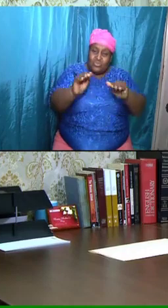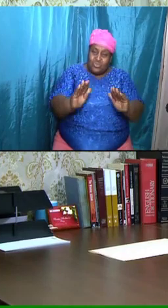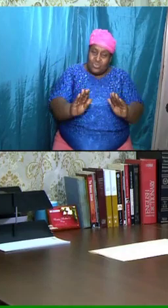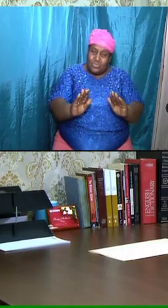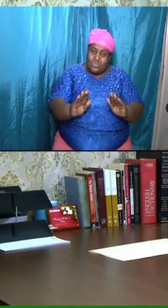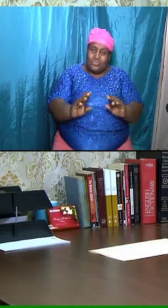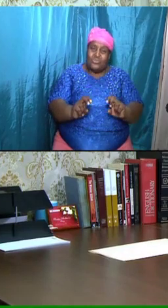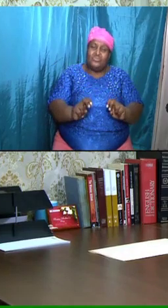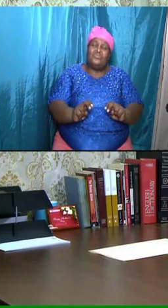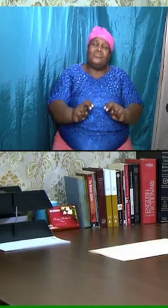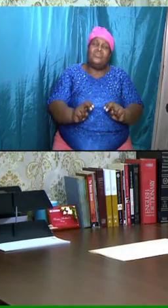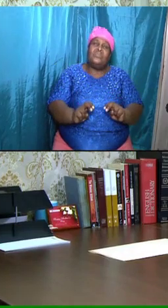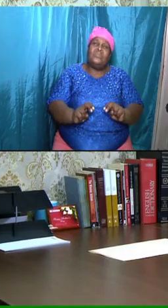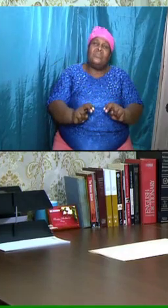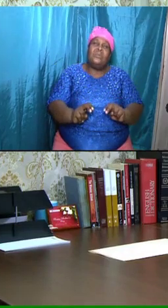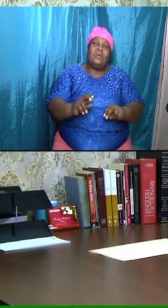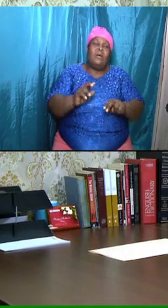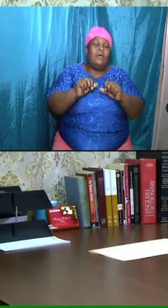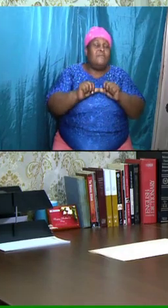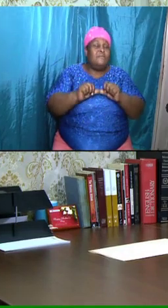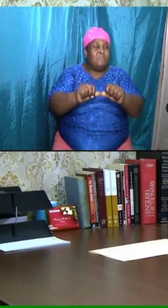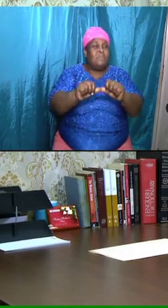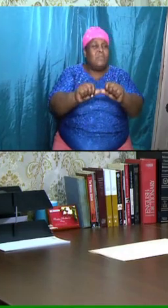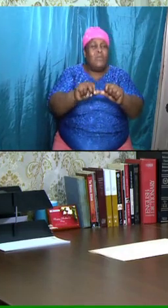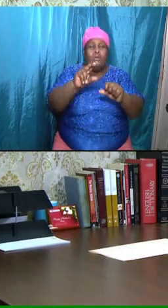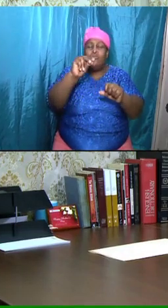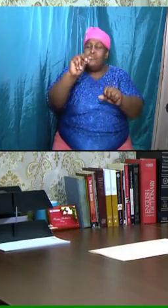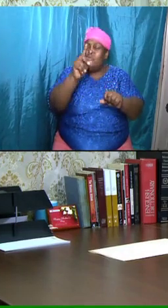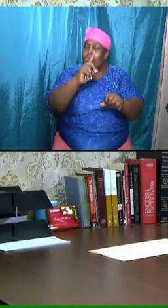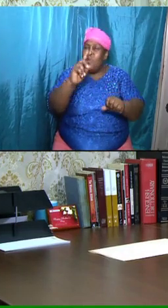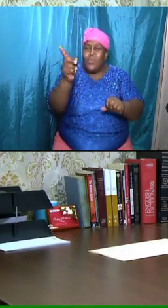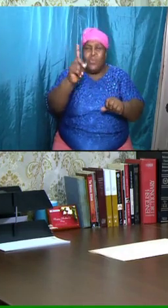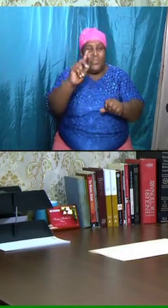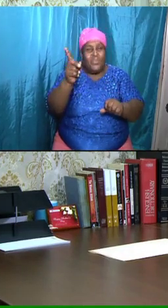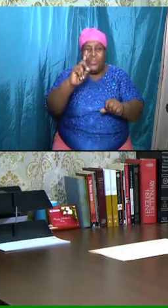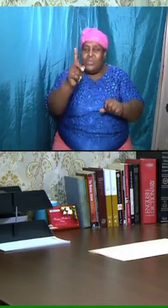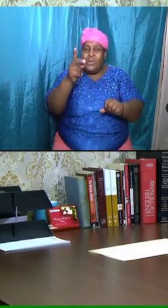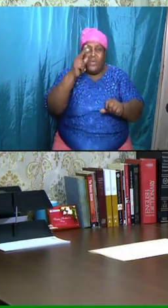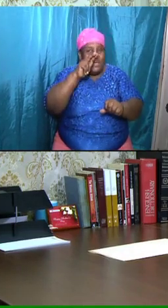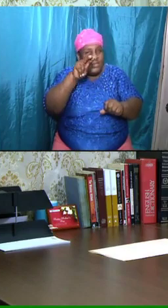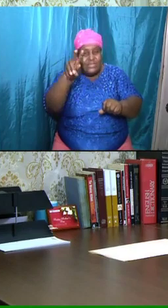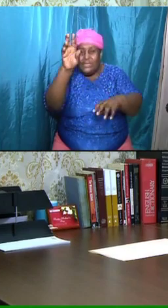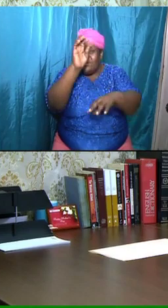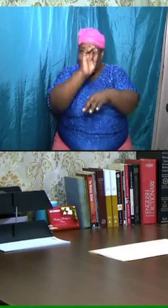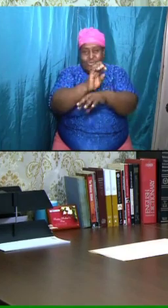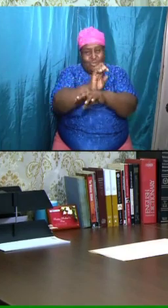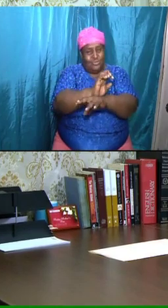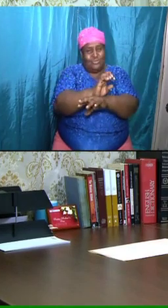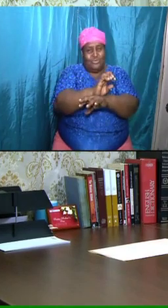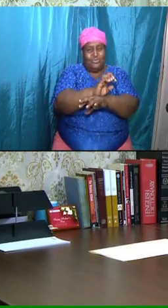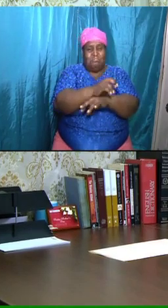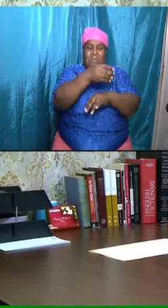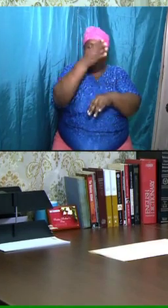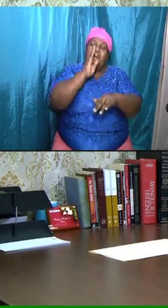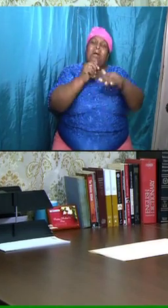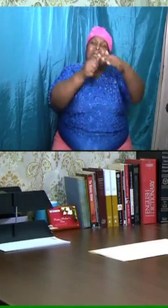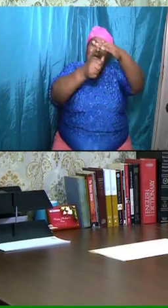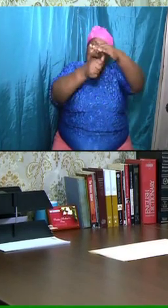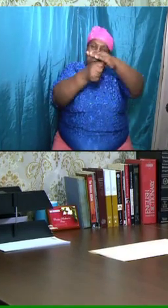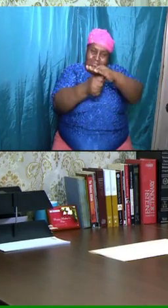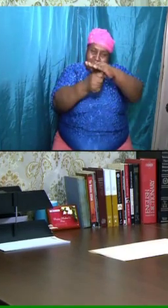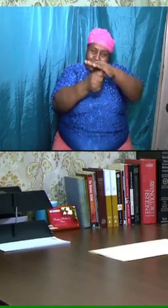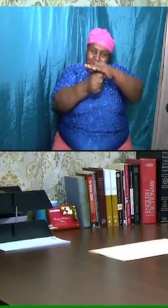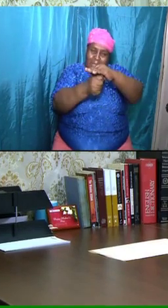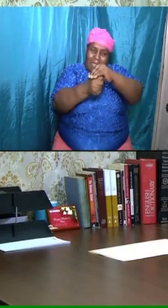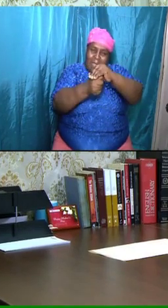And nowhere did they see the church. God hid it. And not